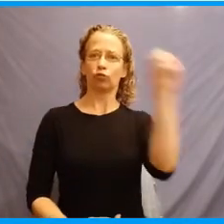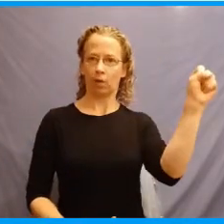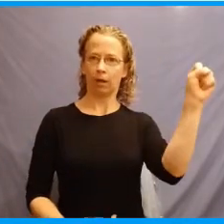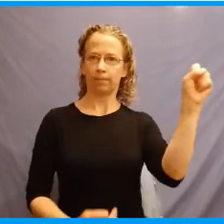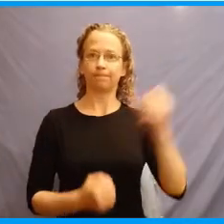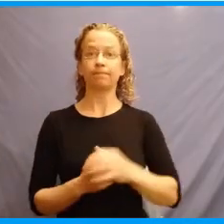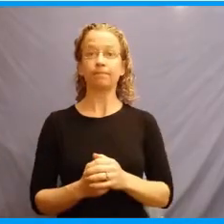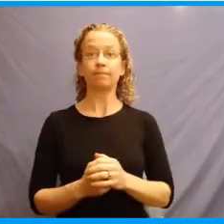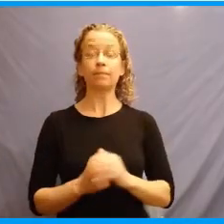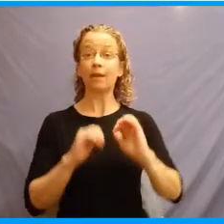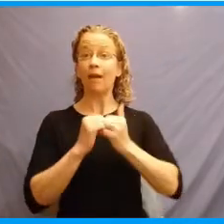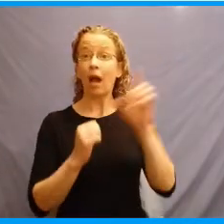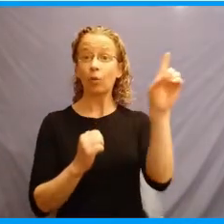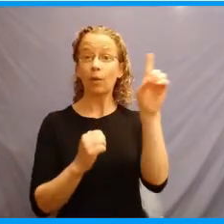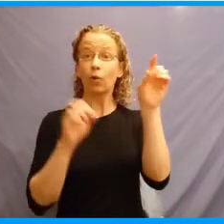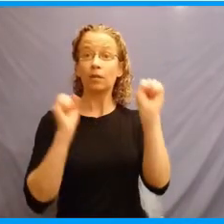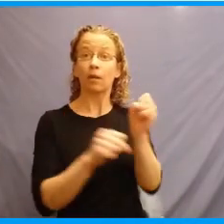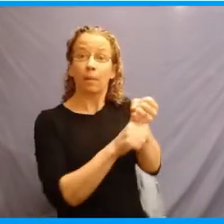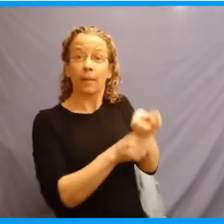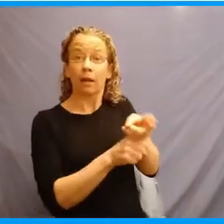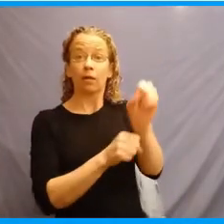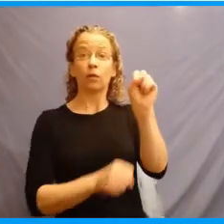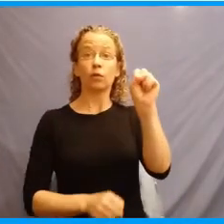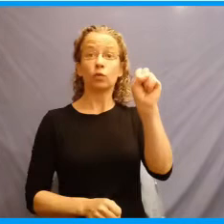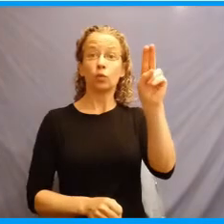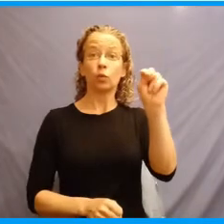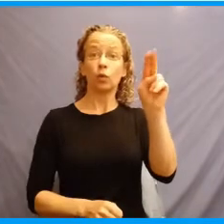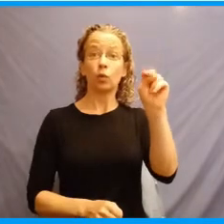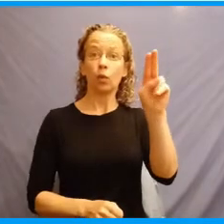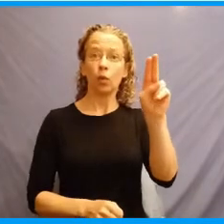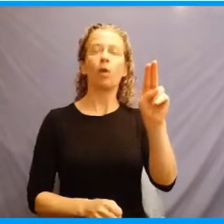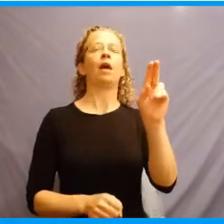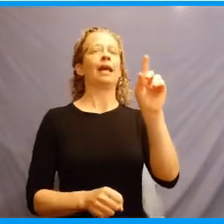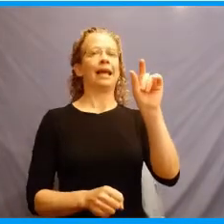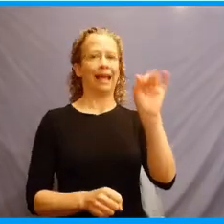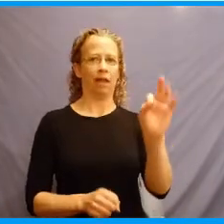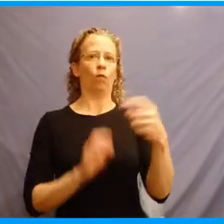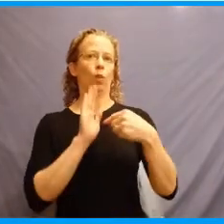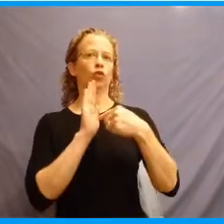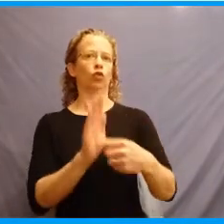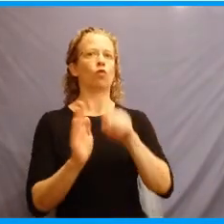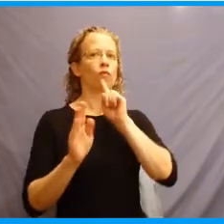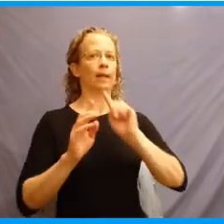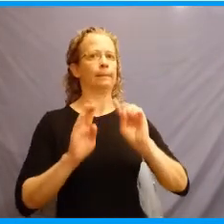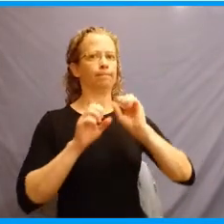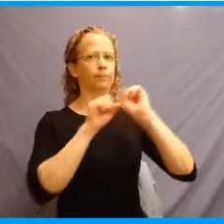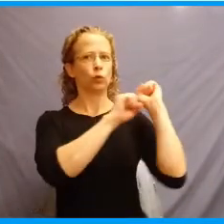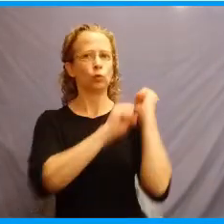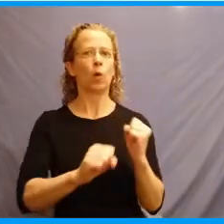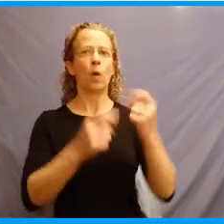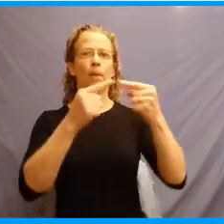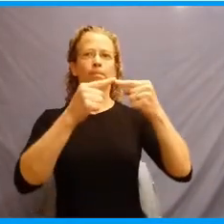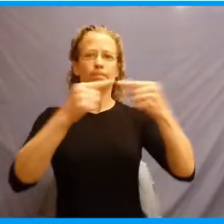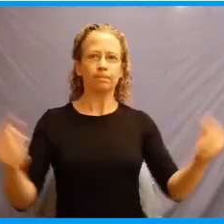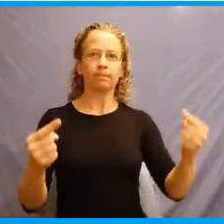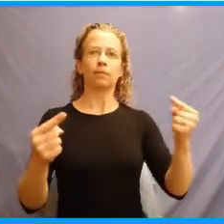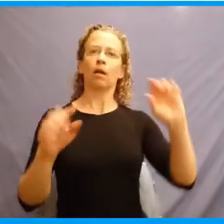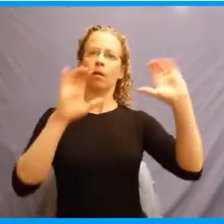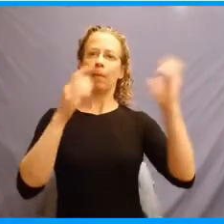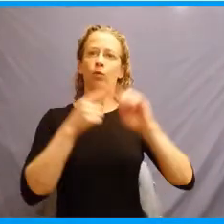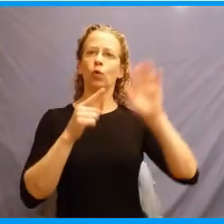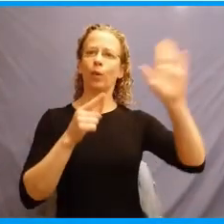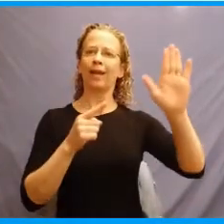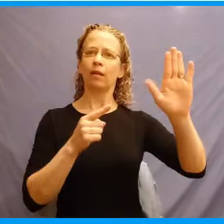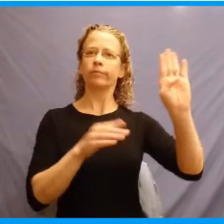Sununu by showing the clearest contrast possible with his corporate cronies. I believe